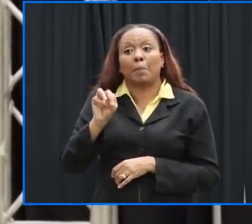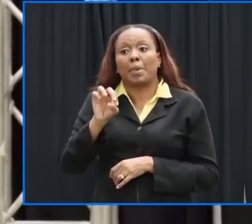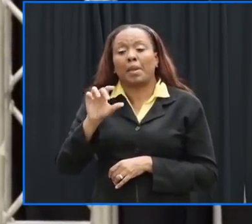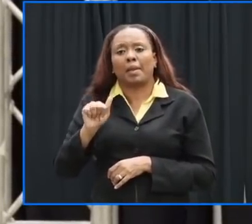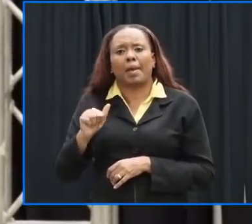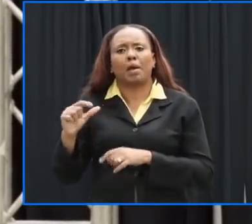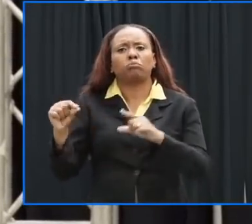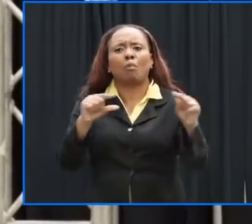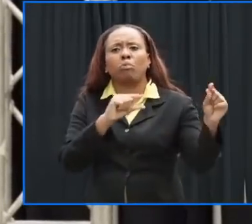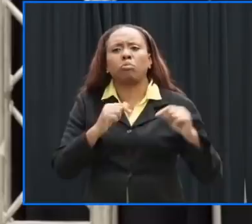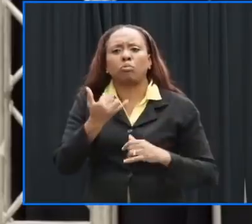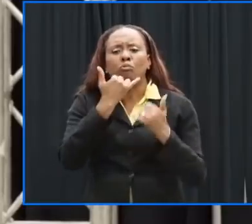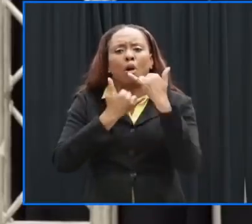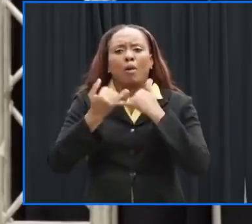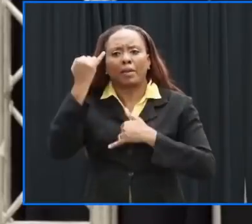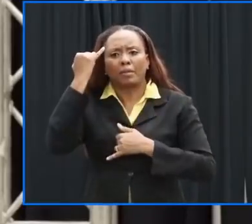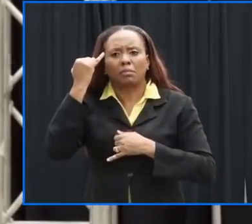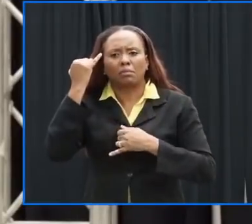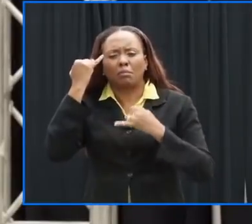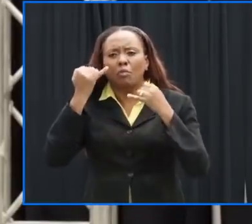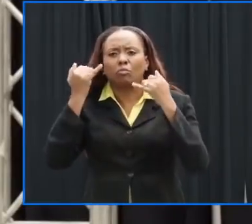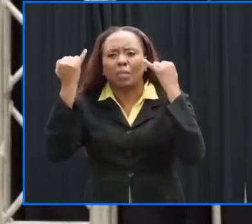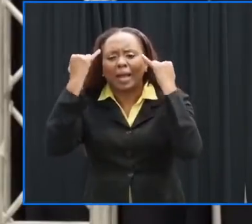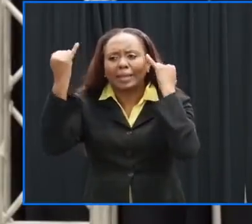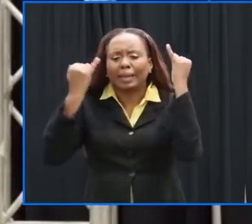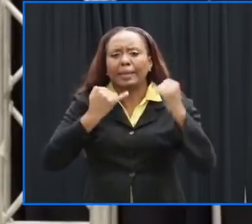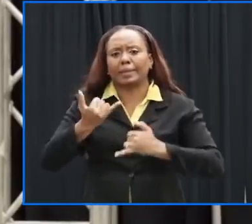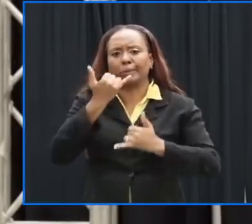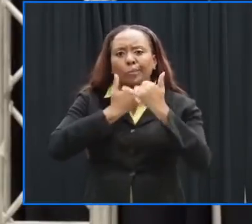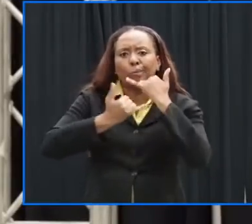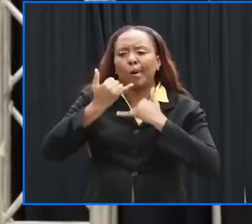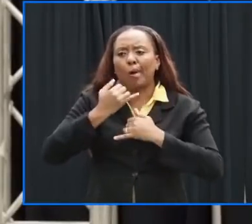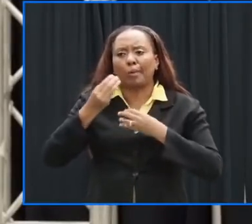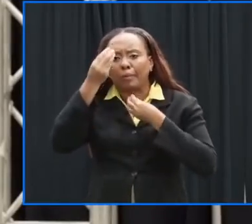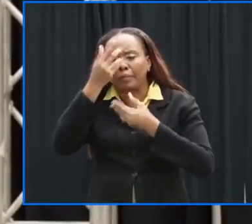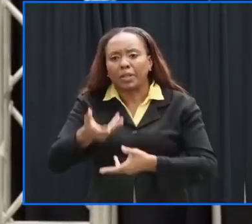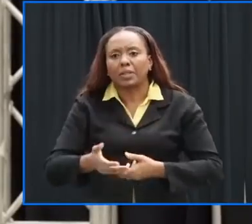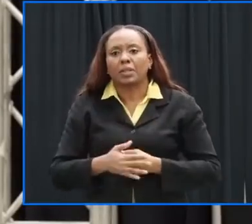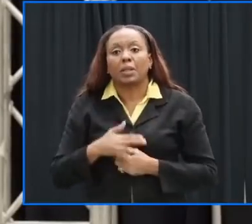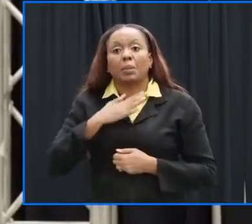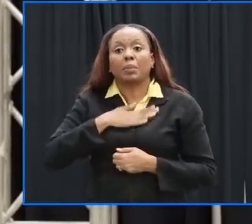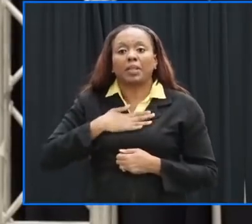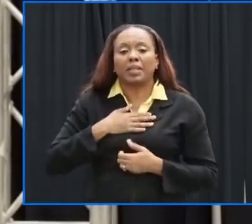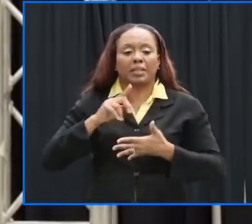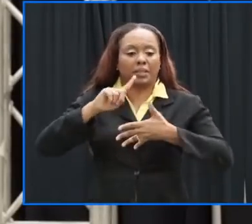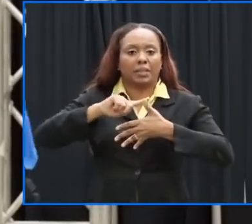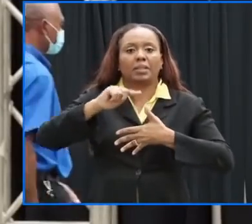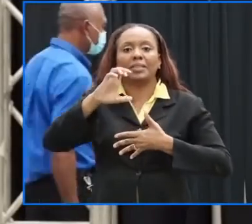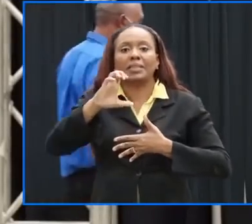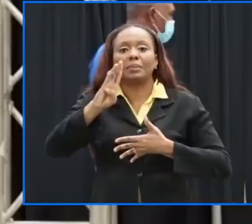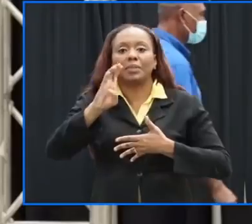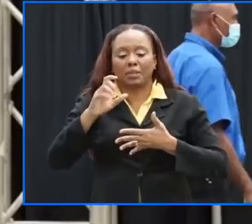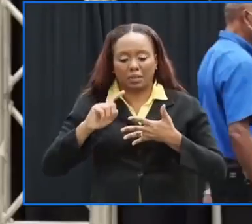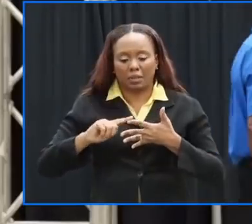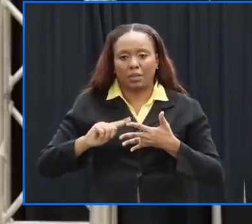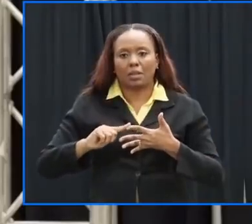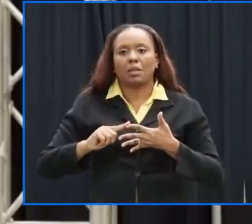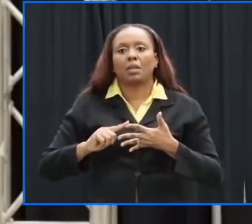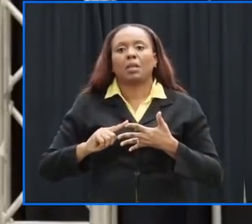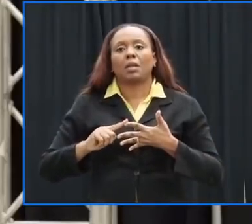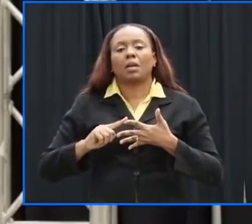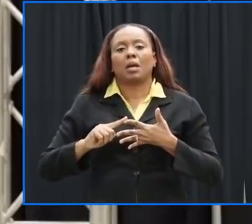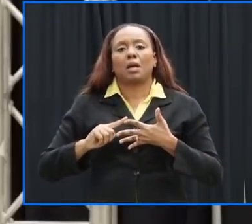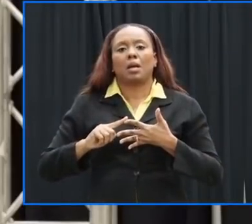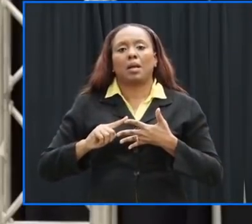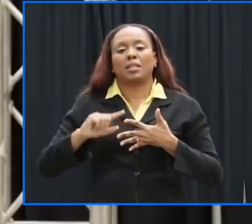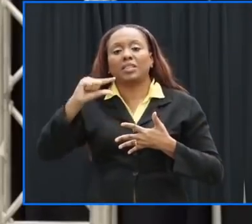the public affairs department cbc and our official and reliable media partners